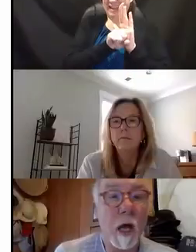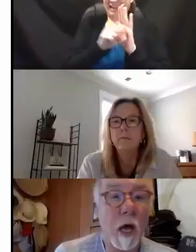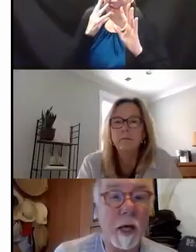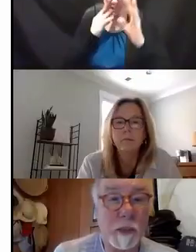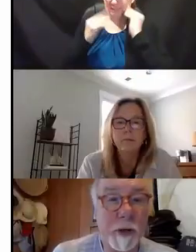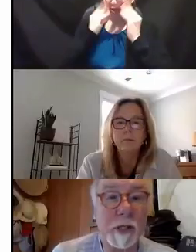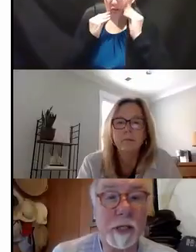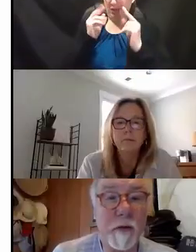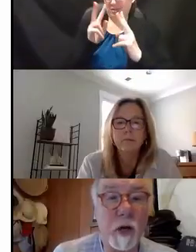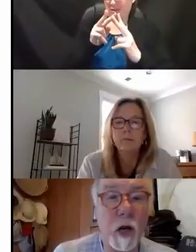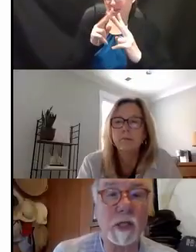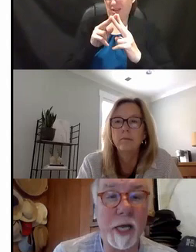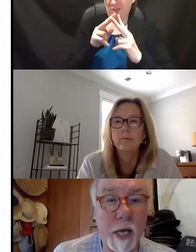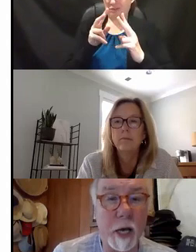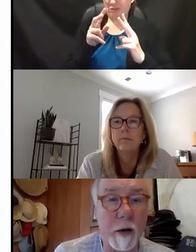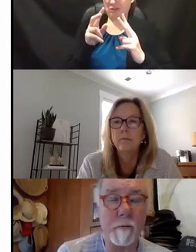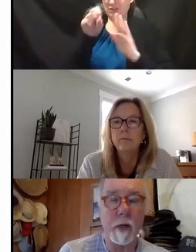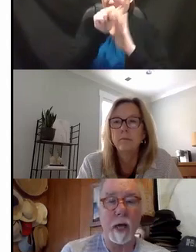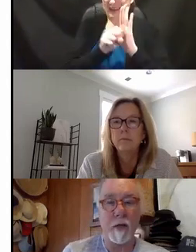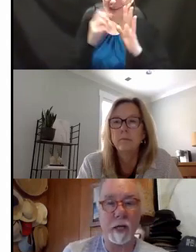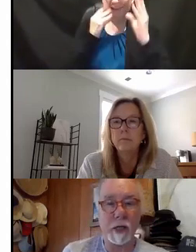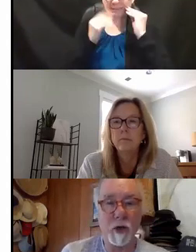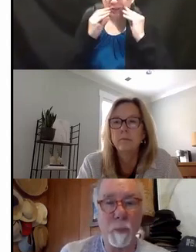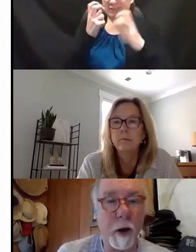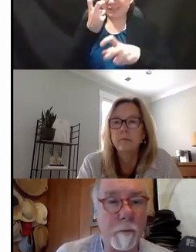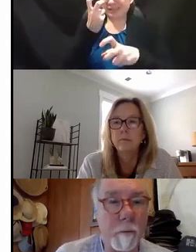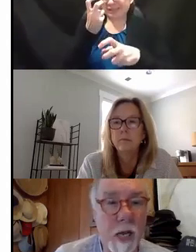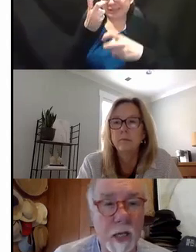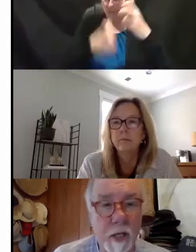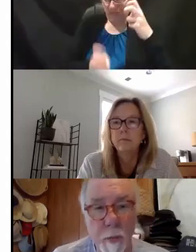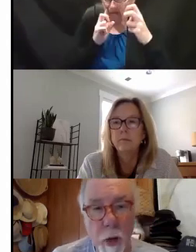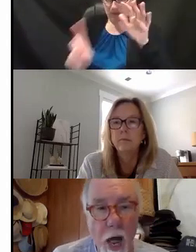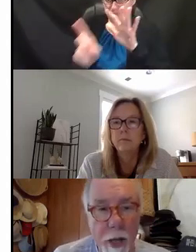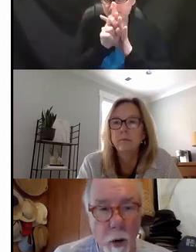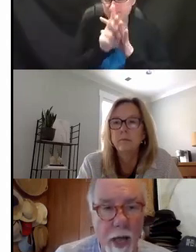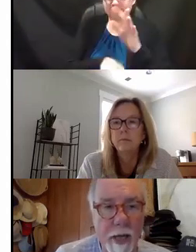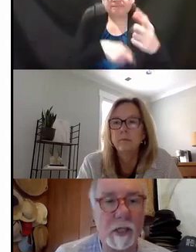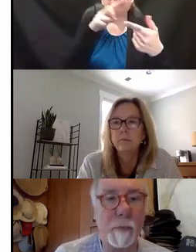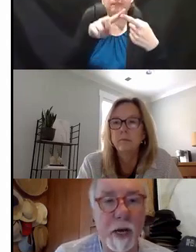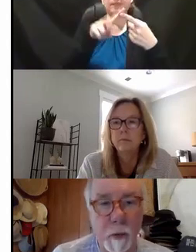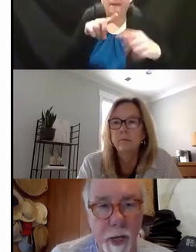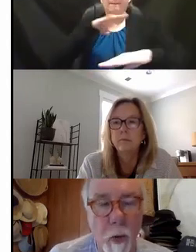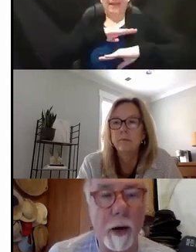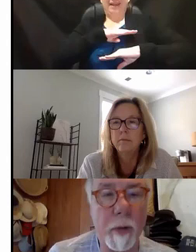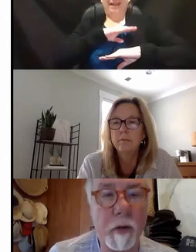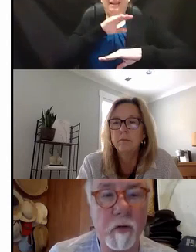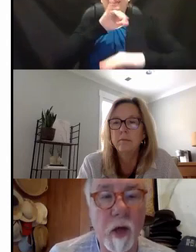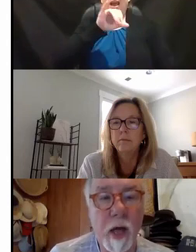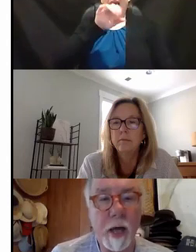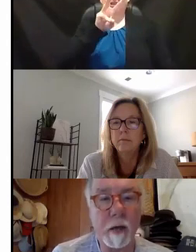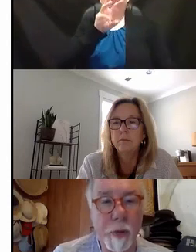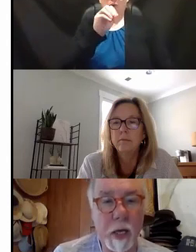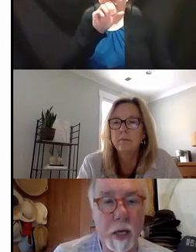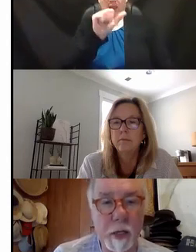experiencing difficulty in, and then it's a two-part, meeting the WIOA spending requirements